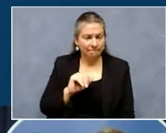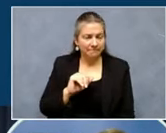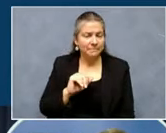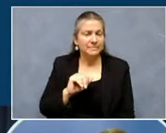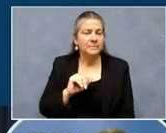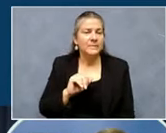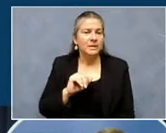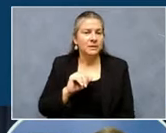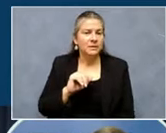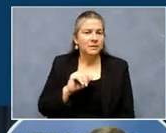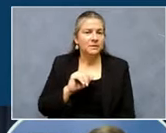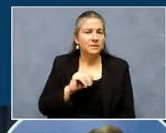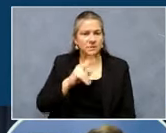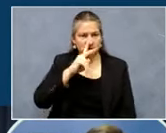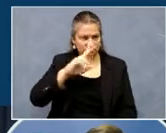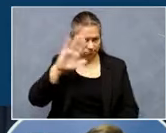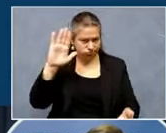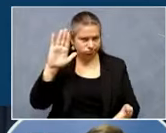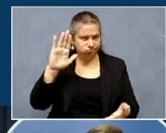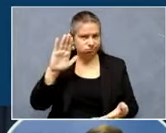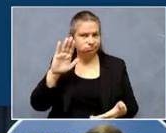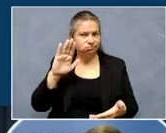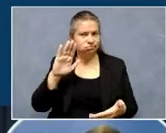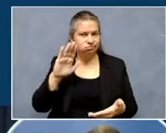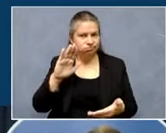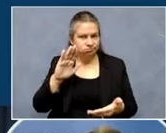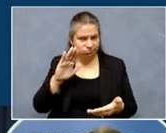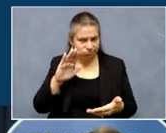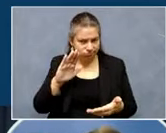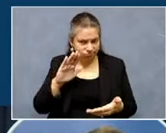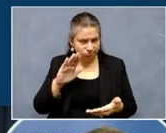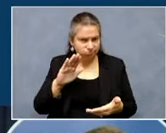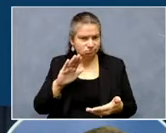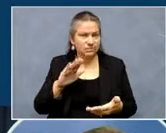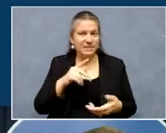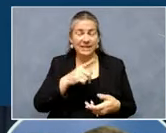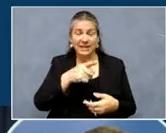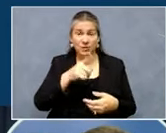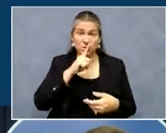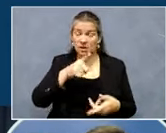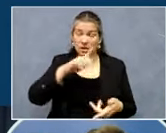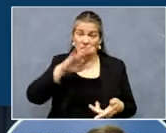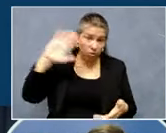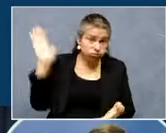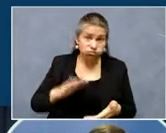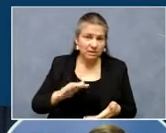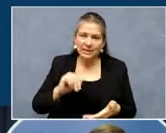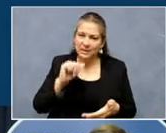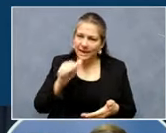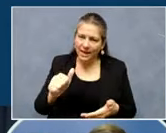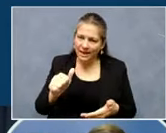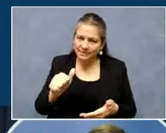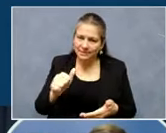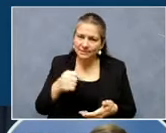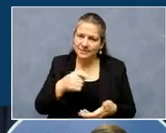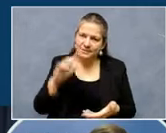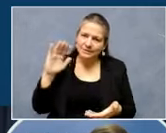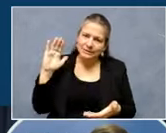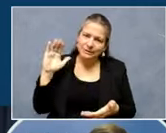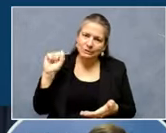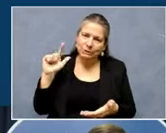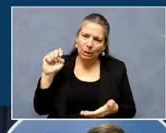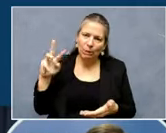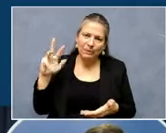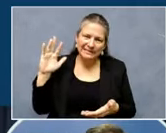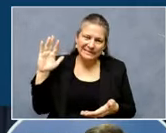decreasing. So this is decreasing a little slower than the number of cases. We think that's because of